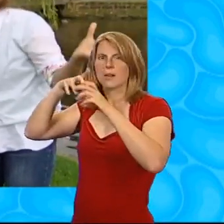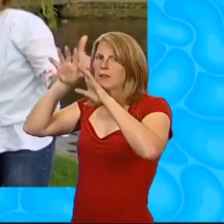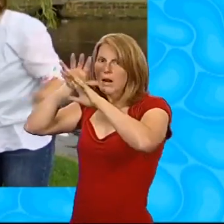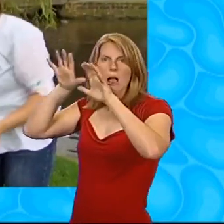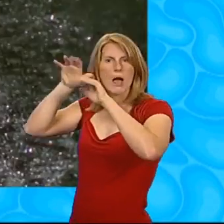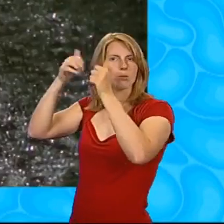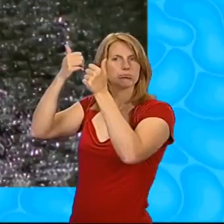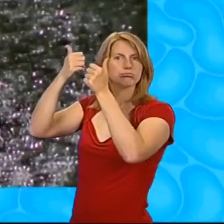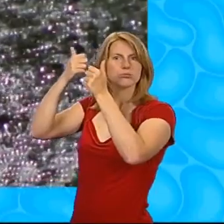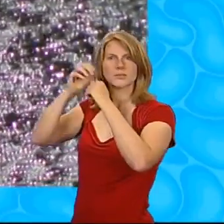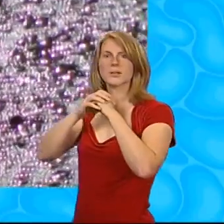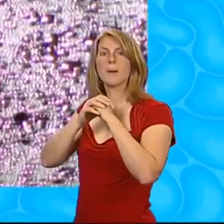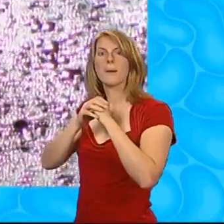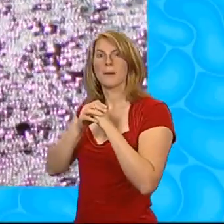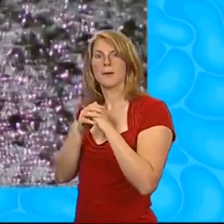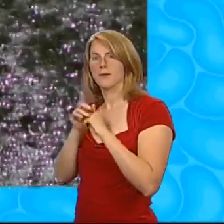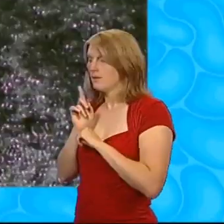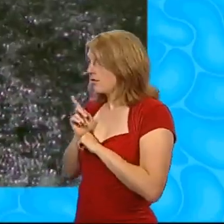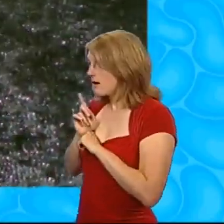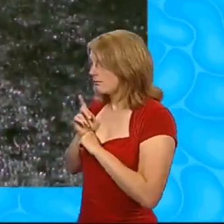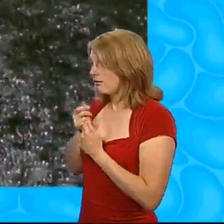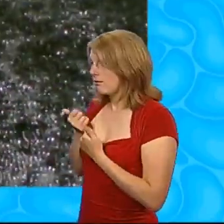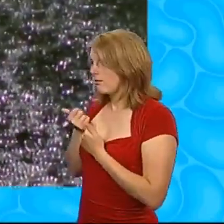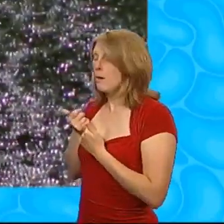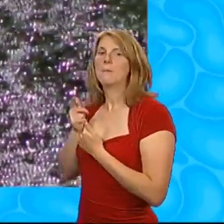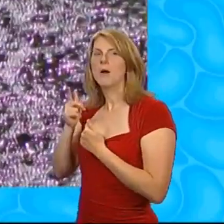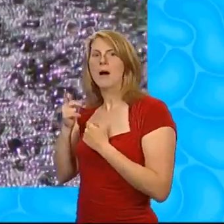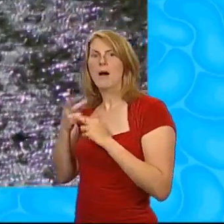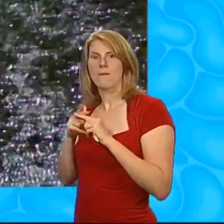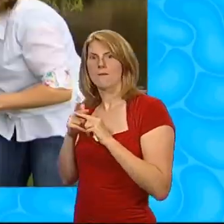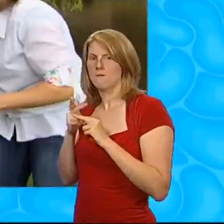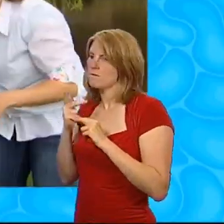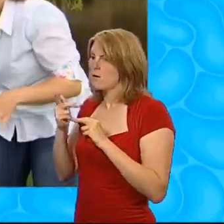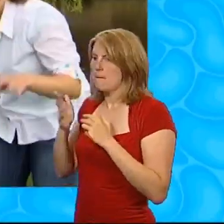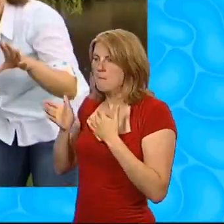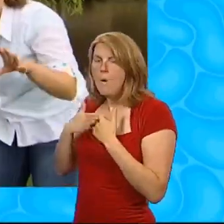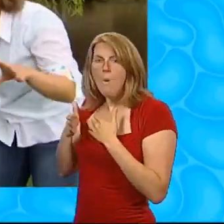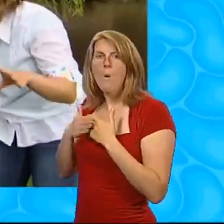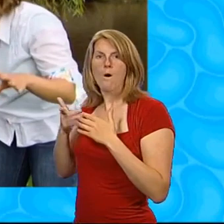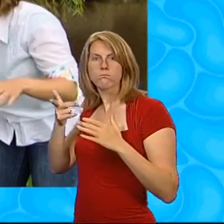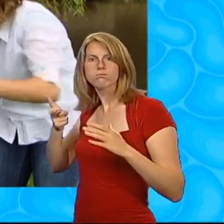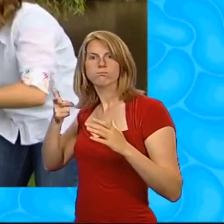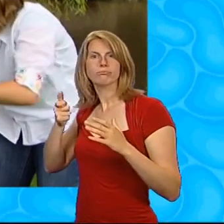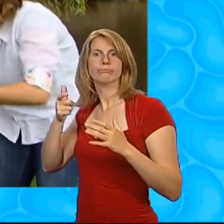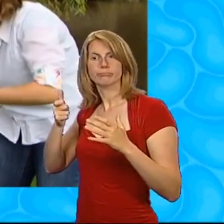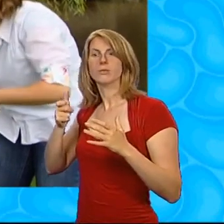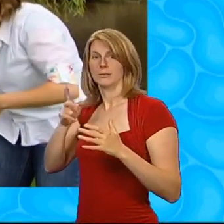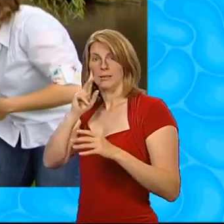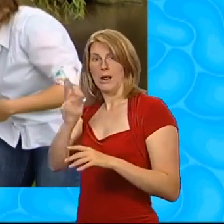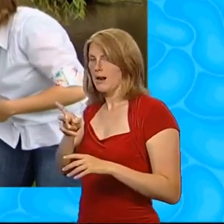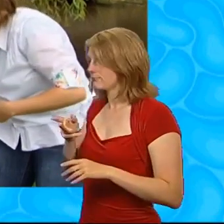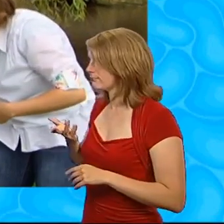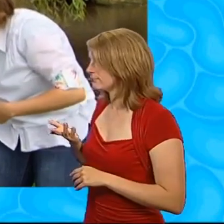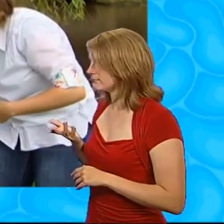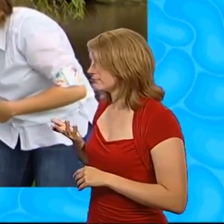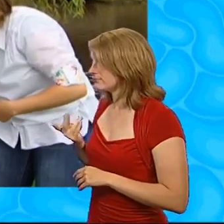in the air, just like these drops of water are sitting happily on the mirror. And as the drops get more and more, on you go,